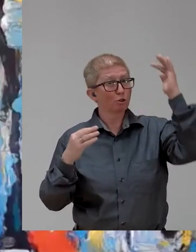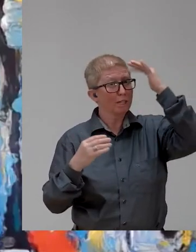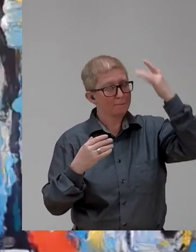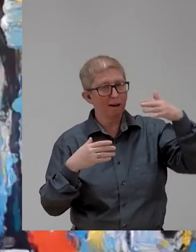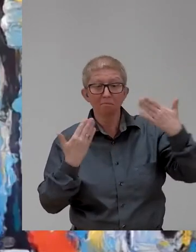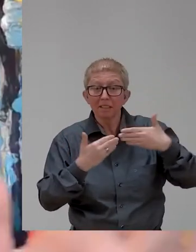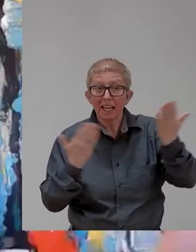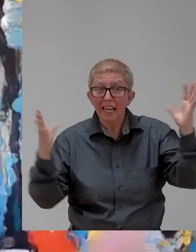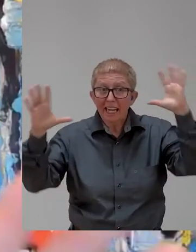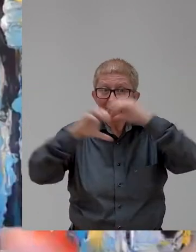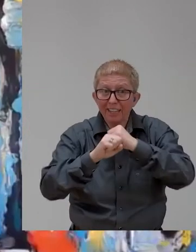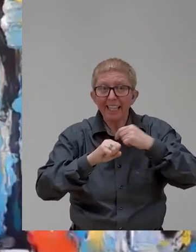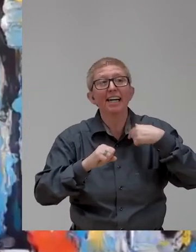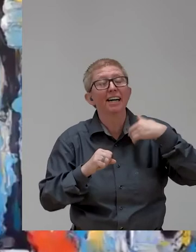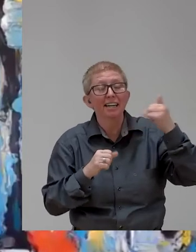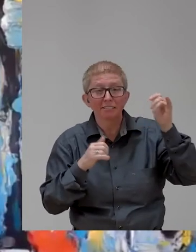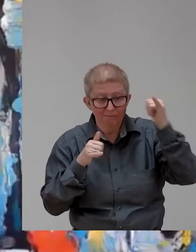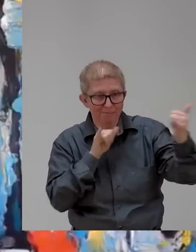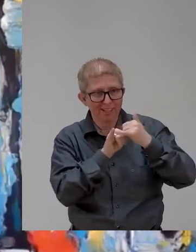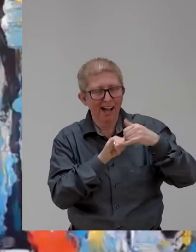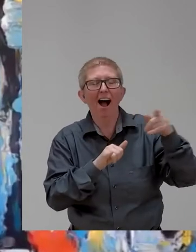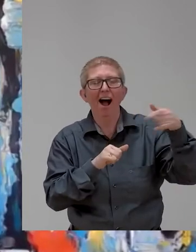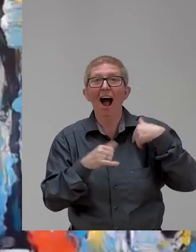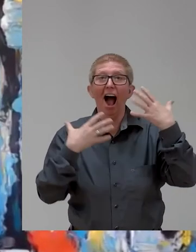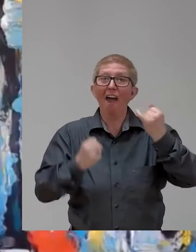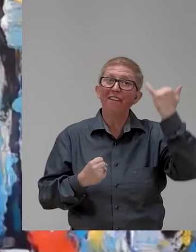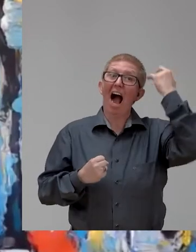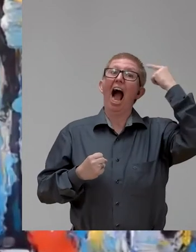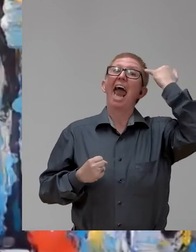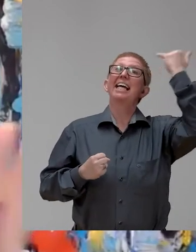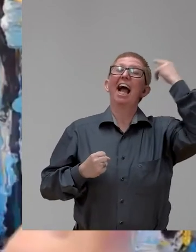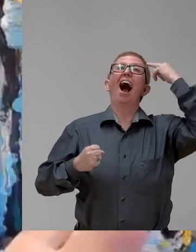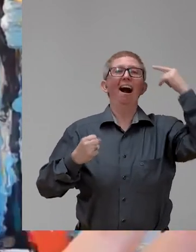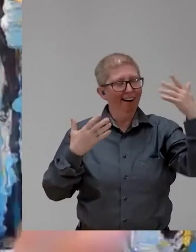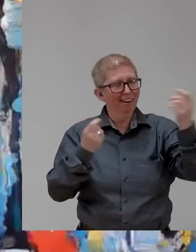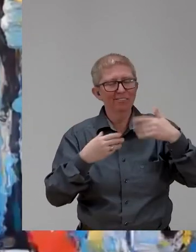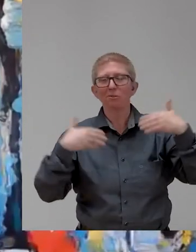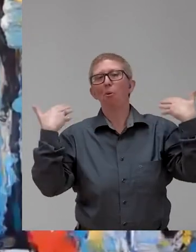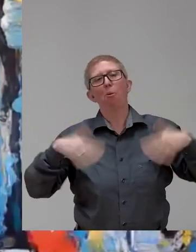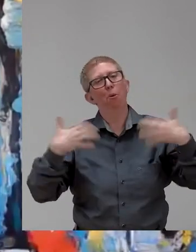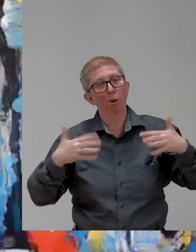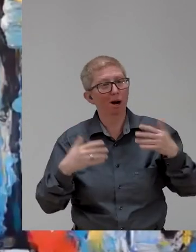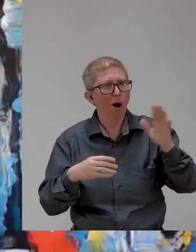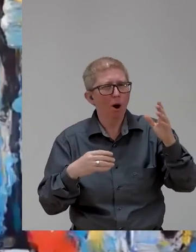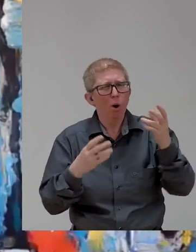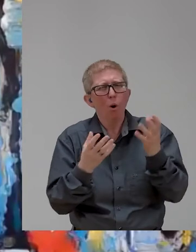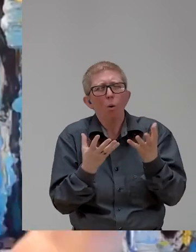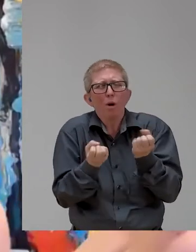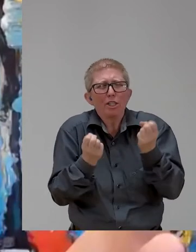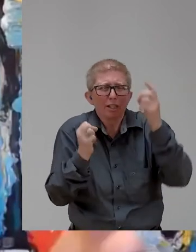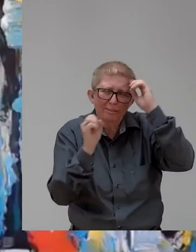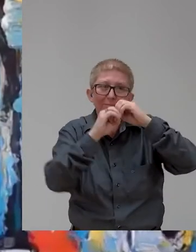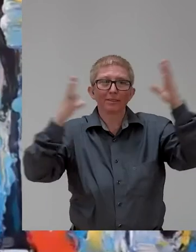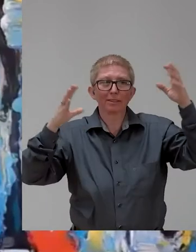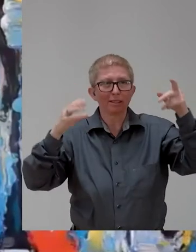hi, I have an idea, I know my next month is going to be crazy, making his amazing ideas into reality. So,